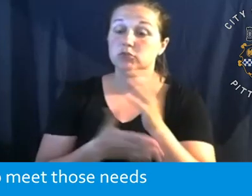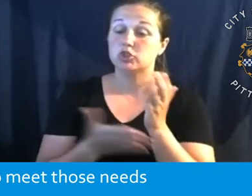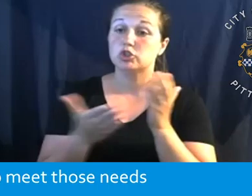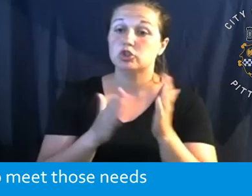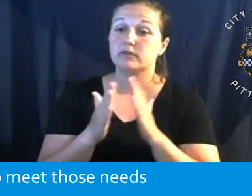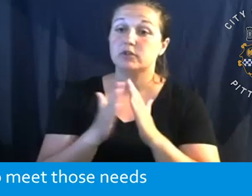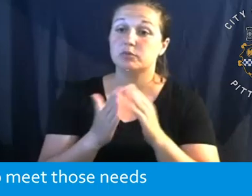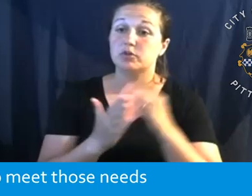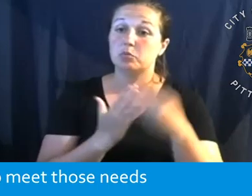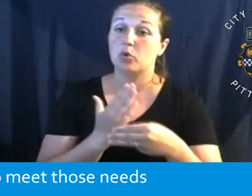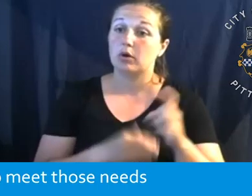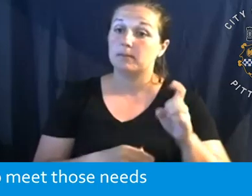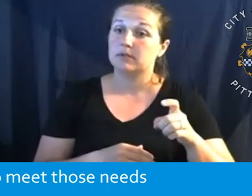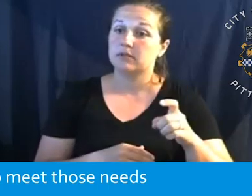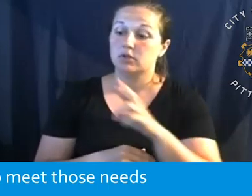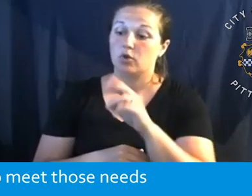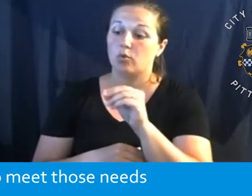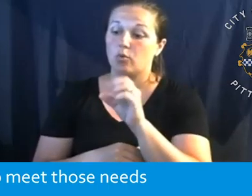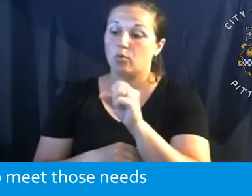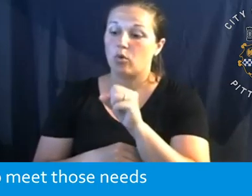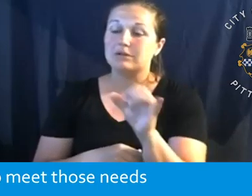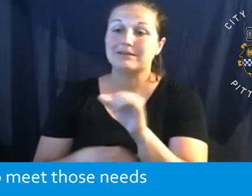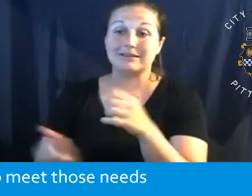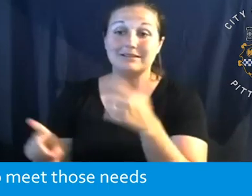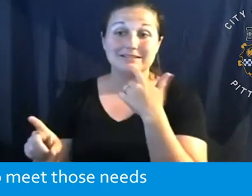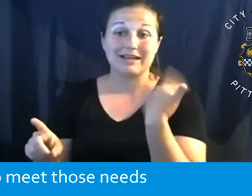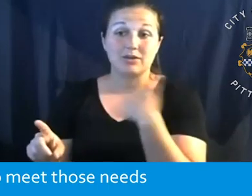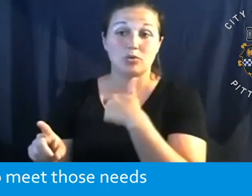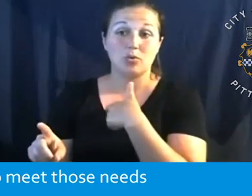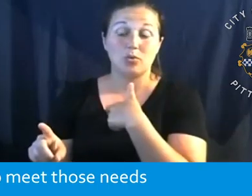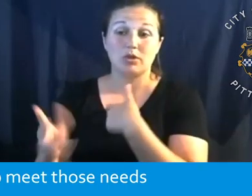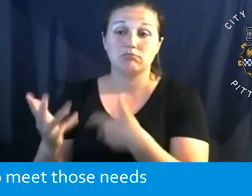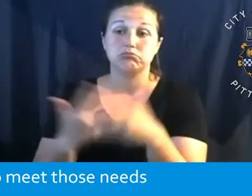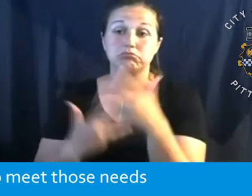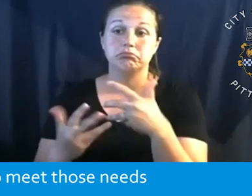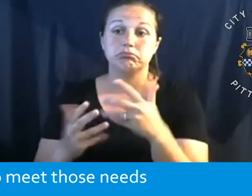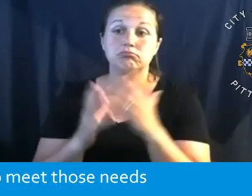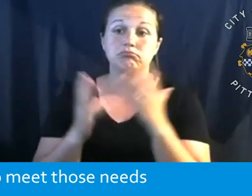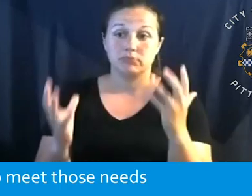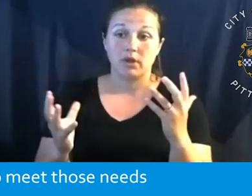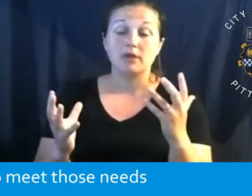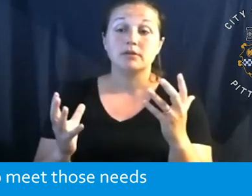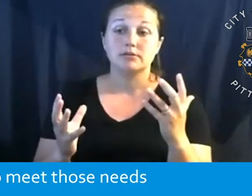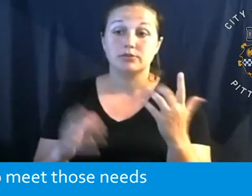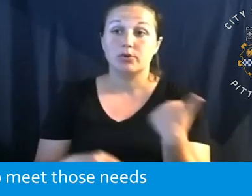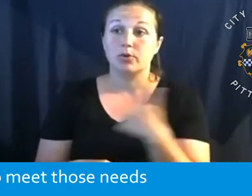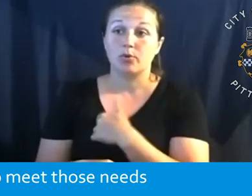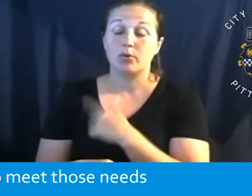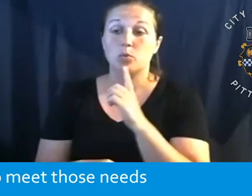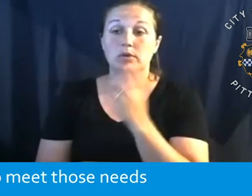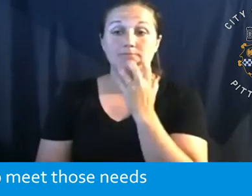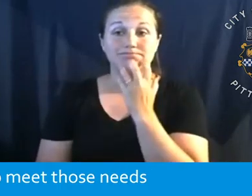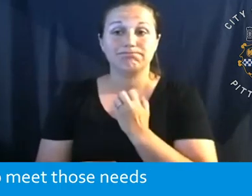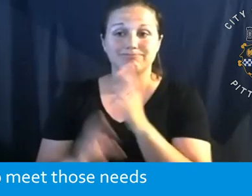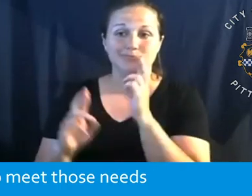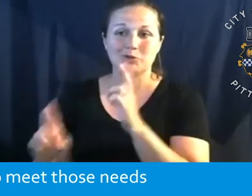program needs. And so, as Ross has alluded to, we interface very much and we very much value and respect